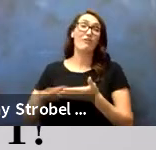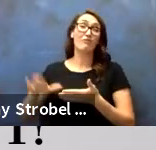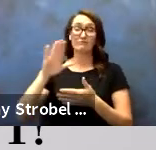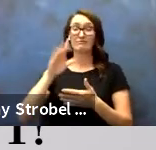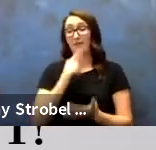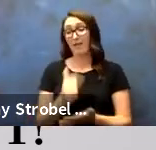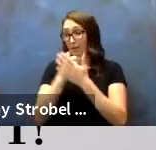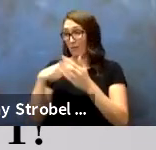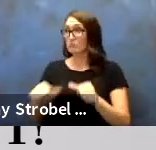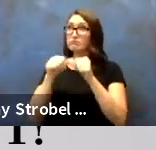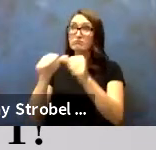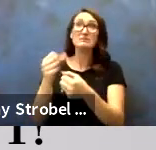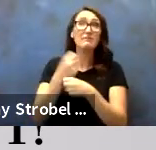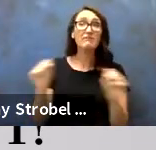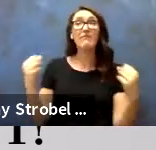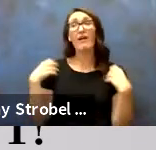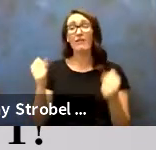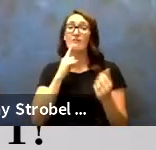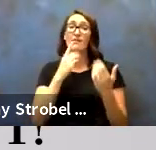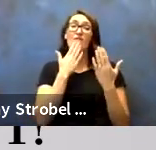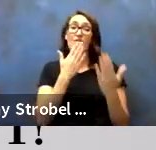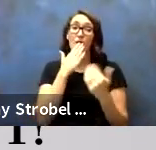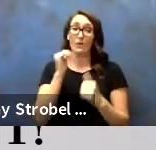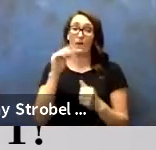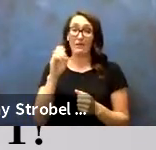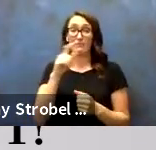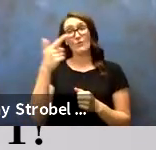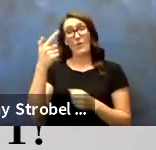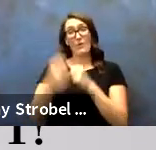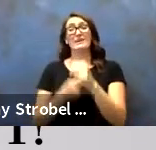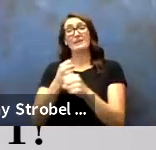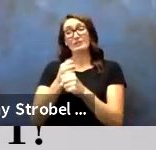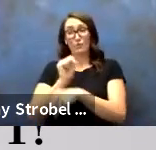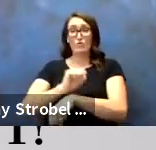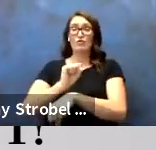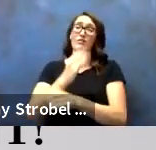healthy and safe. Thank you, Abe, for your 21 years of service.